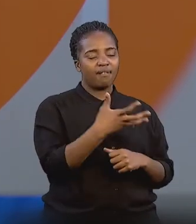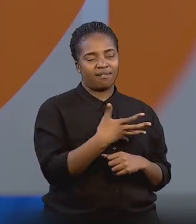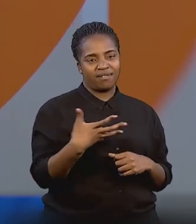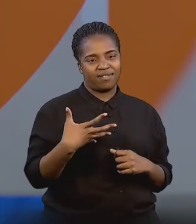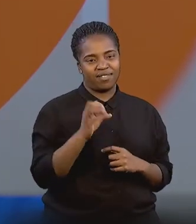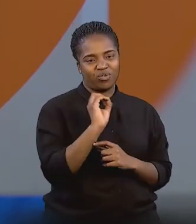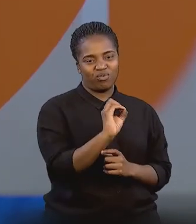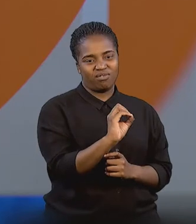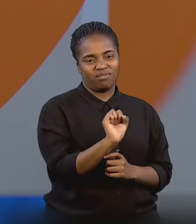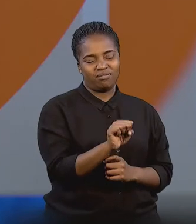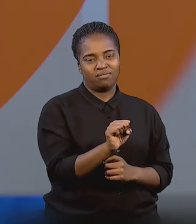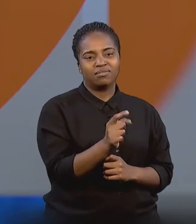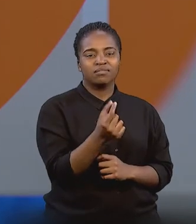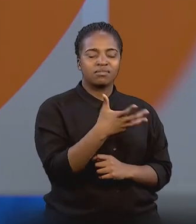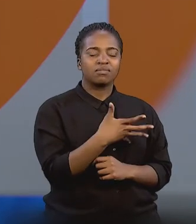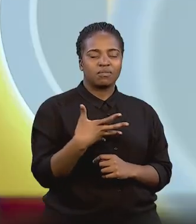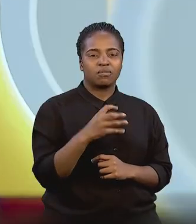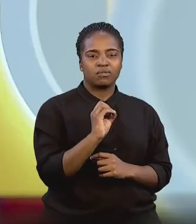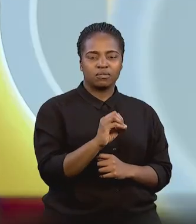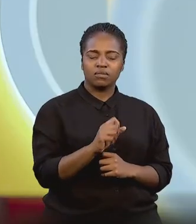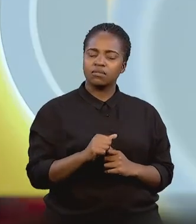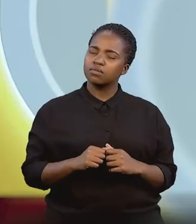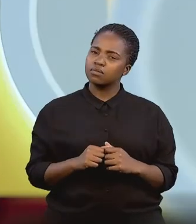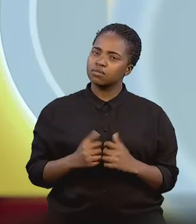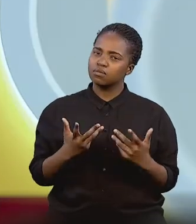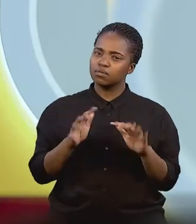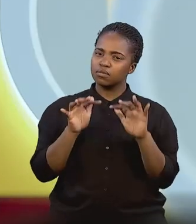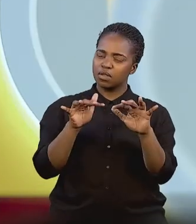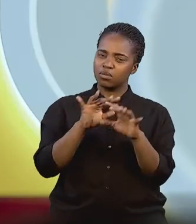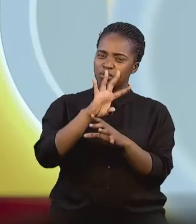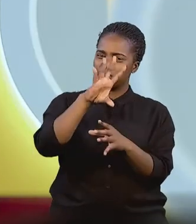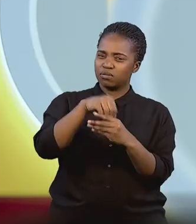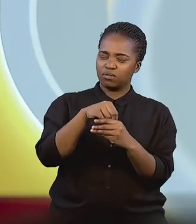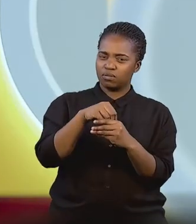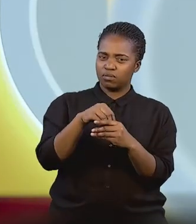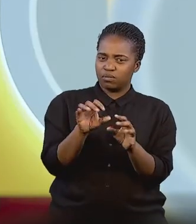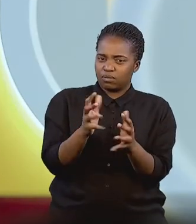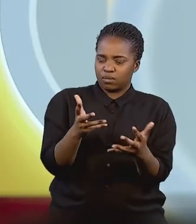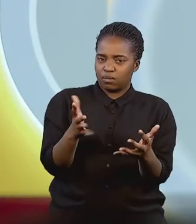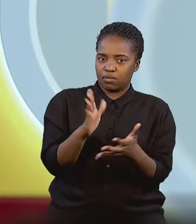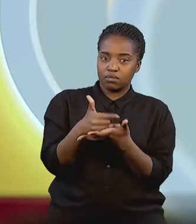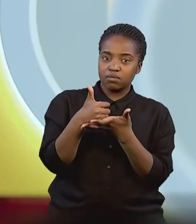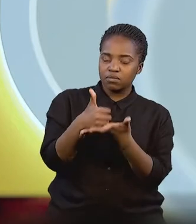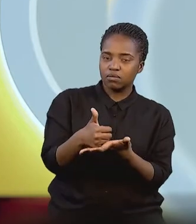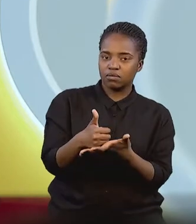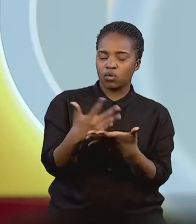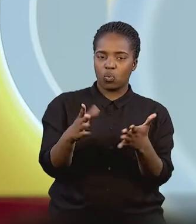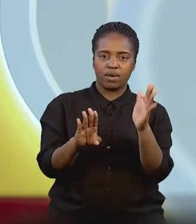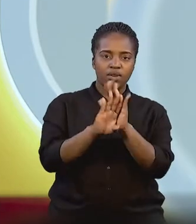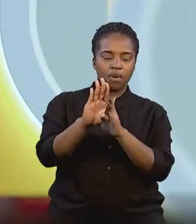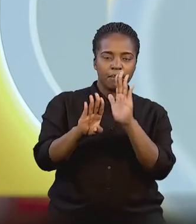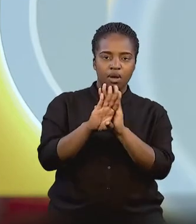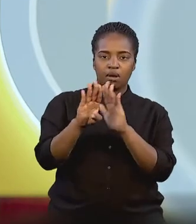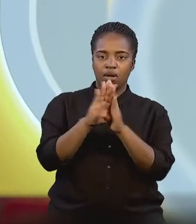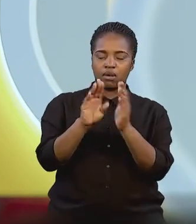following of a few female athletes. And for people to be involved in assisting or developing